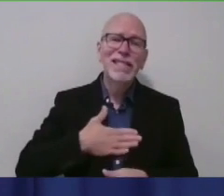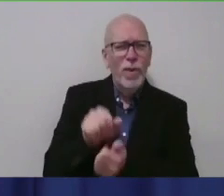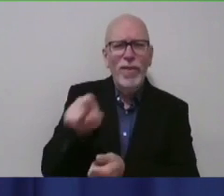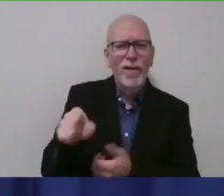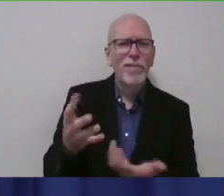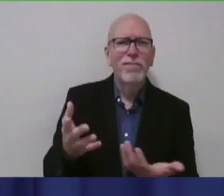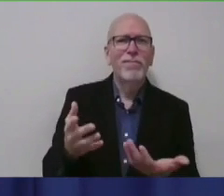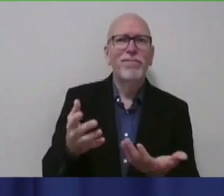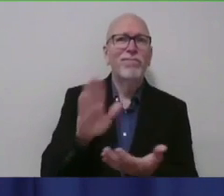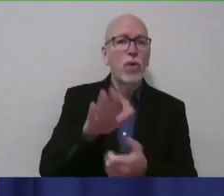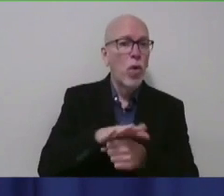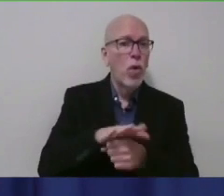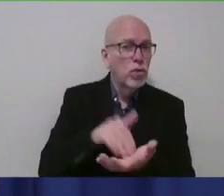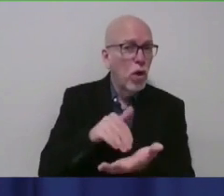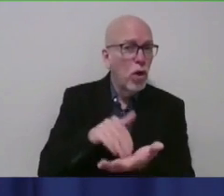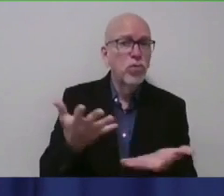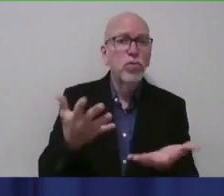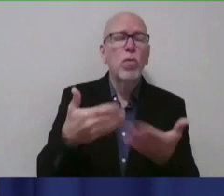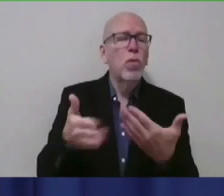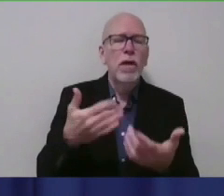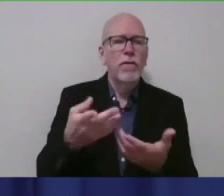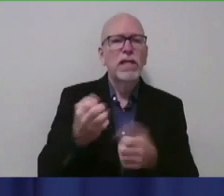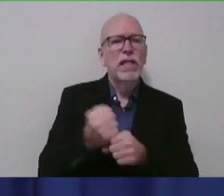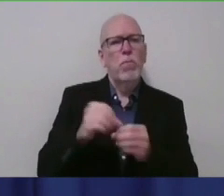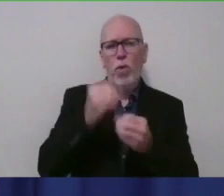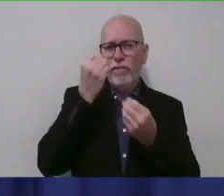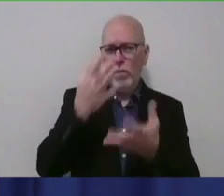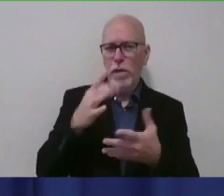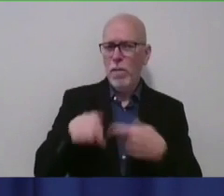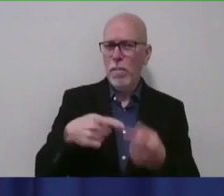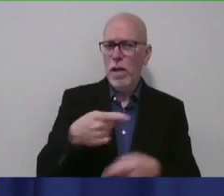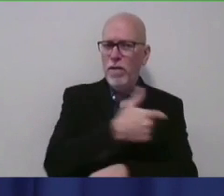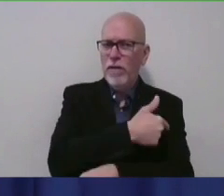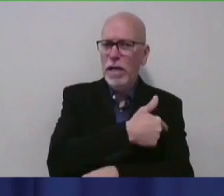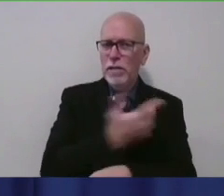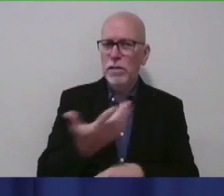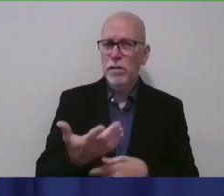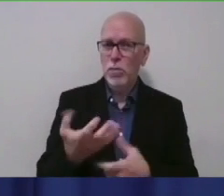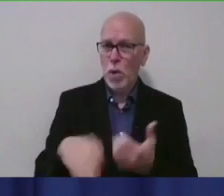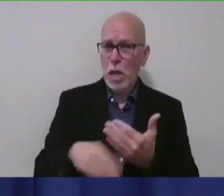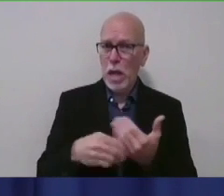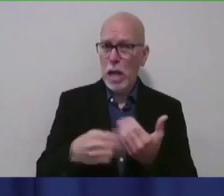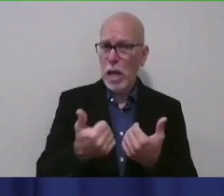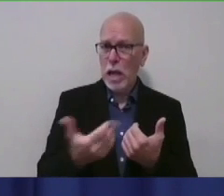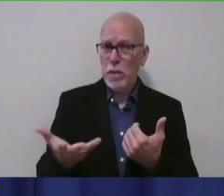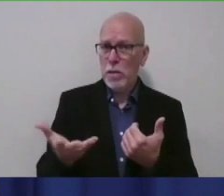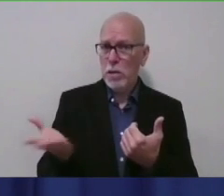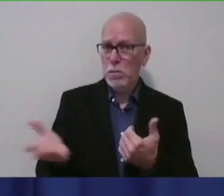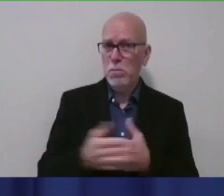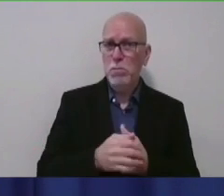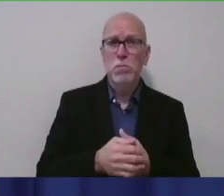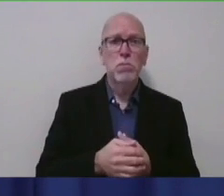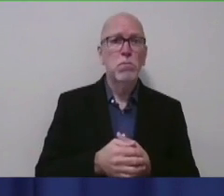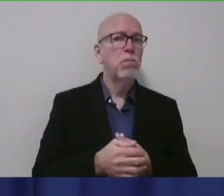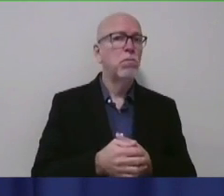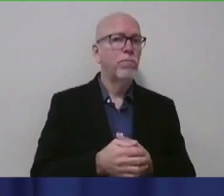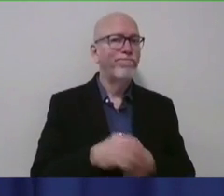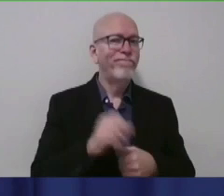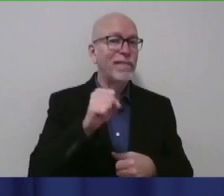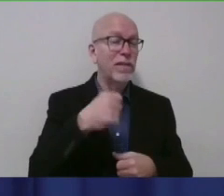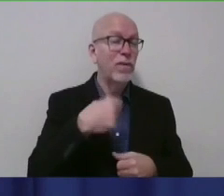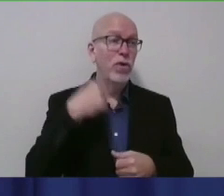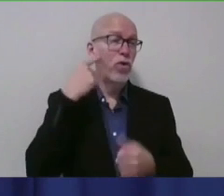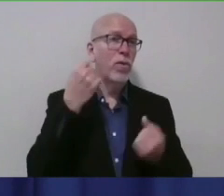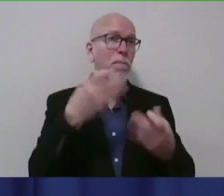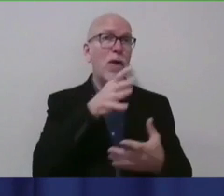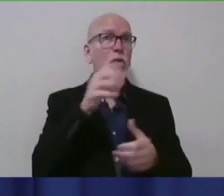somebody's care provider to get some more information about the vaccine. What else would you add to that? I think that's the important thing that we've heard from a lot of rural areas when we've